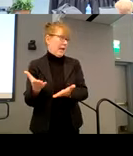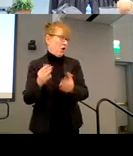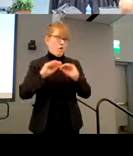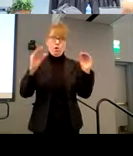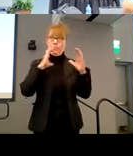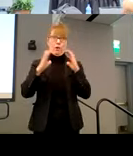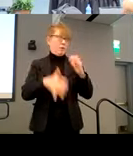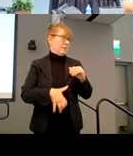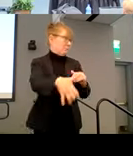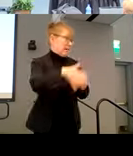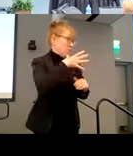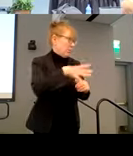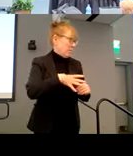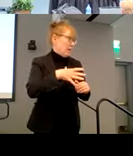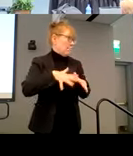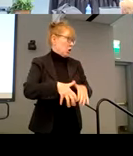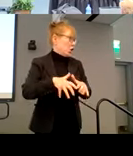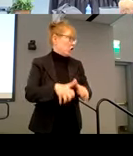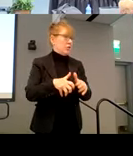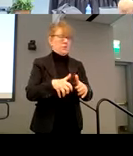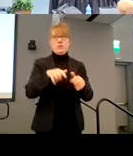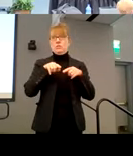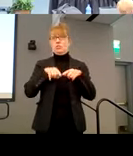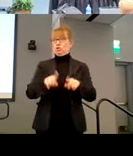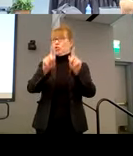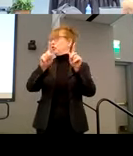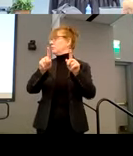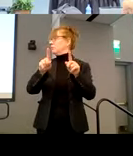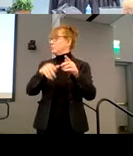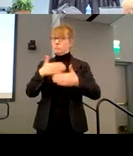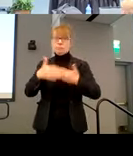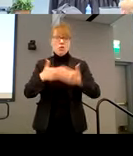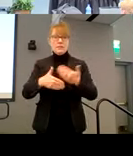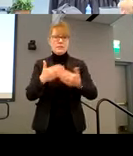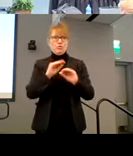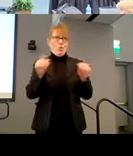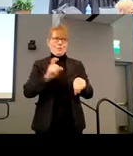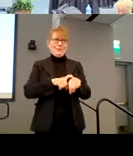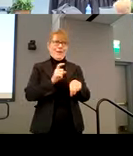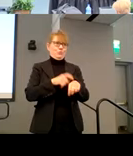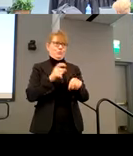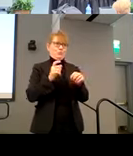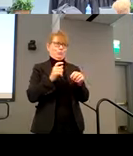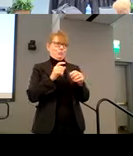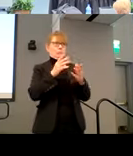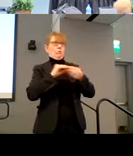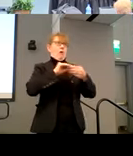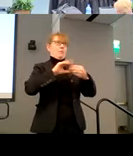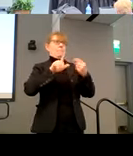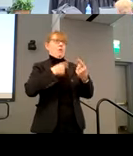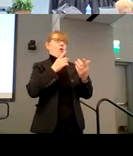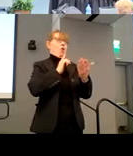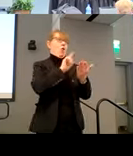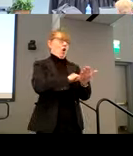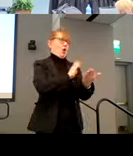of pregnant women who are deaf, don't have a sign language. Obviously, no time for talking to anyone. You've got to do the lawsuit. The